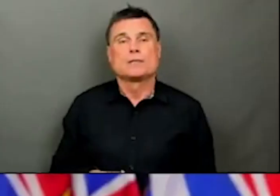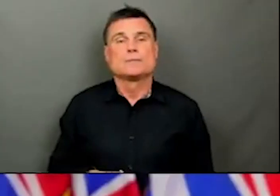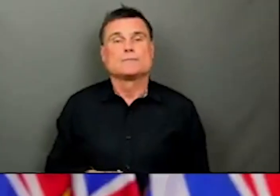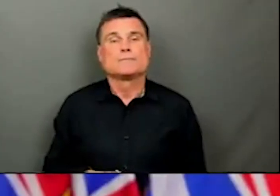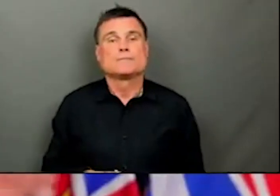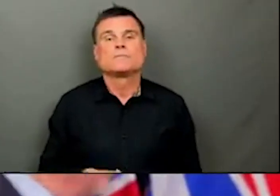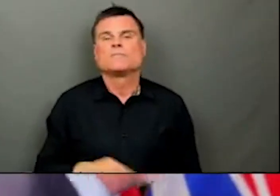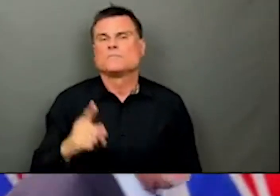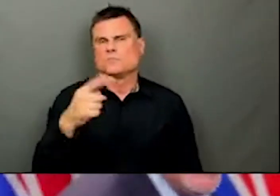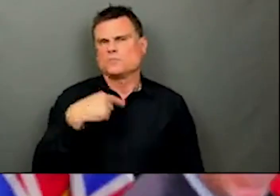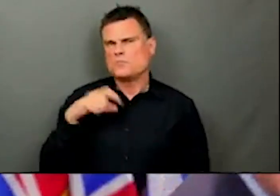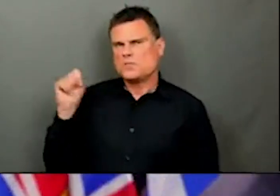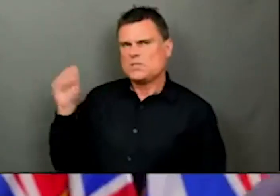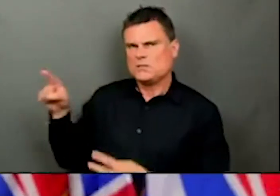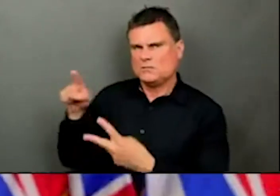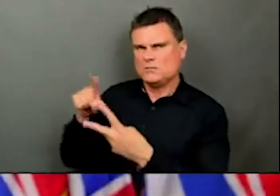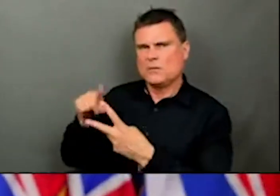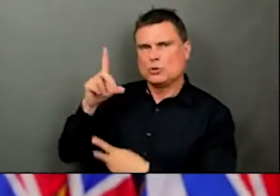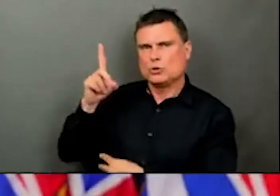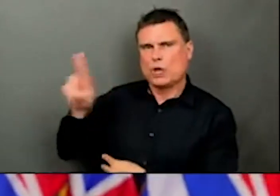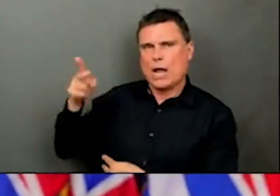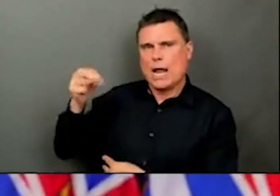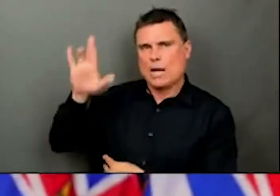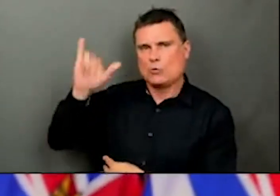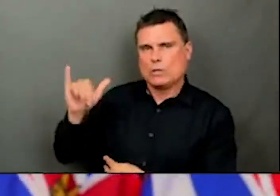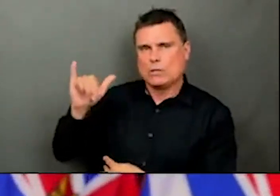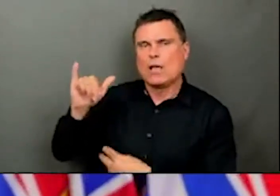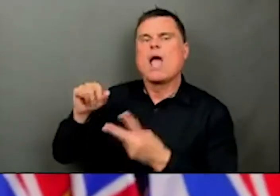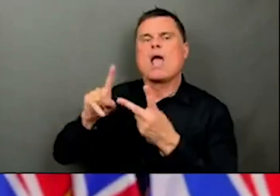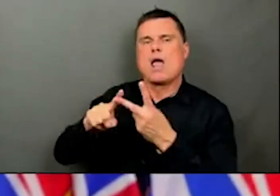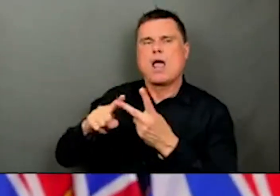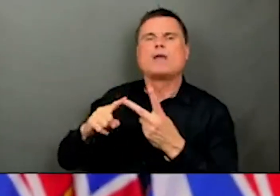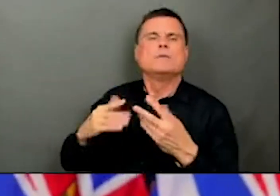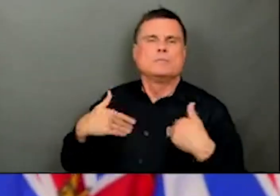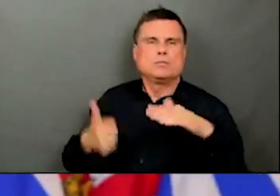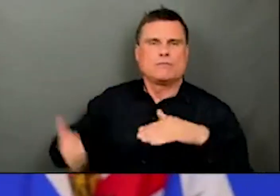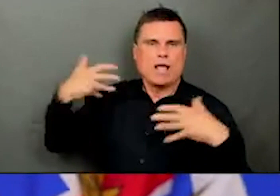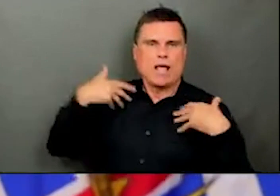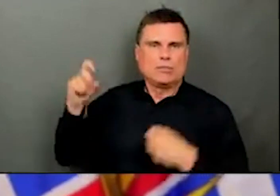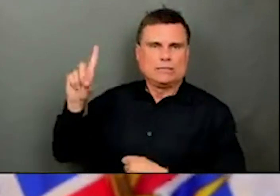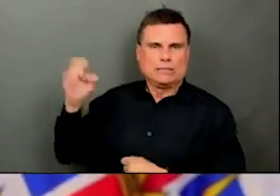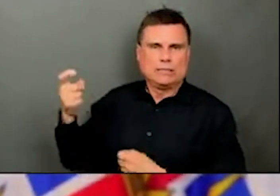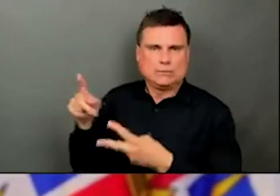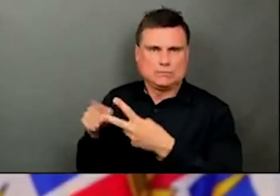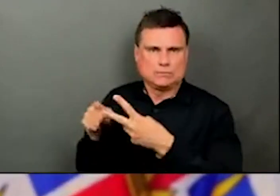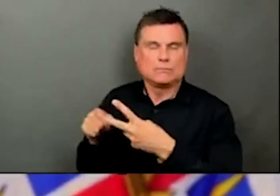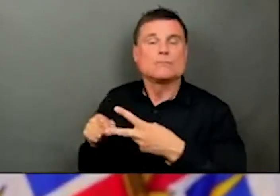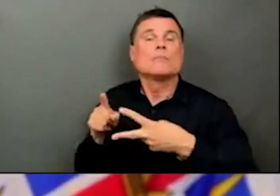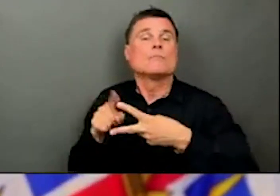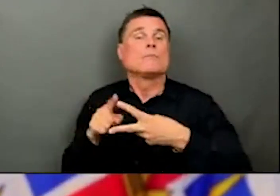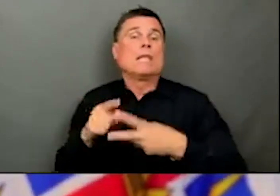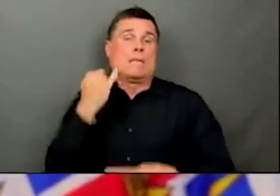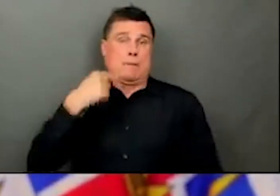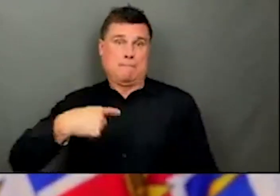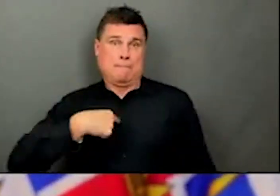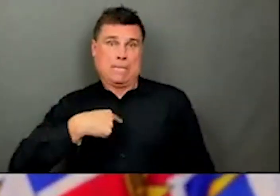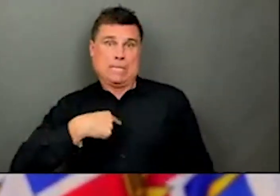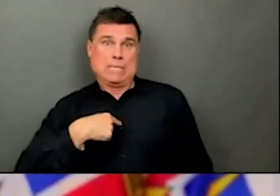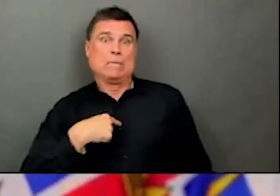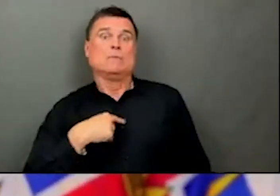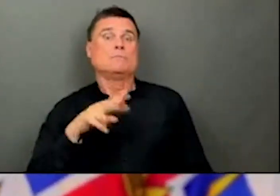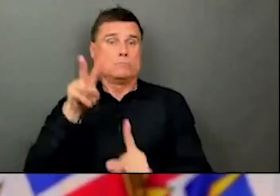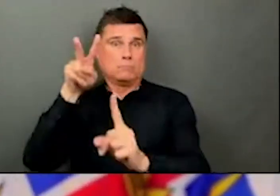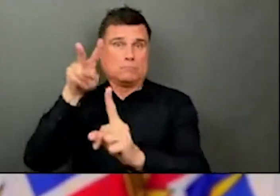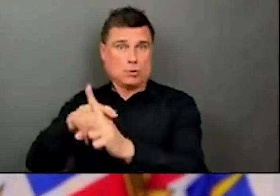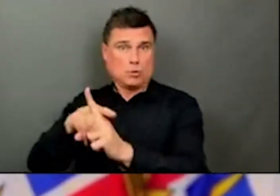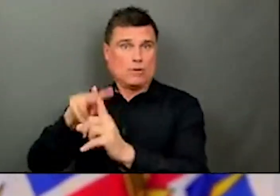If someone has a family member, if they're booked for a vaccine and their family member is 12 to 17, can they all go